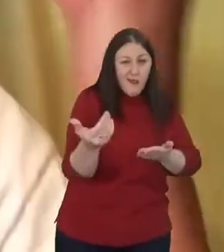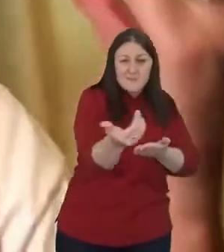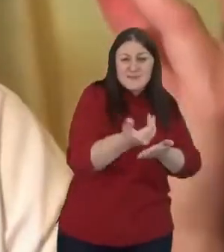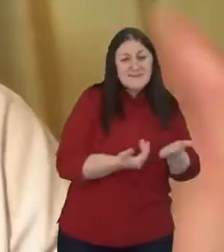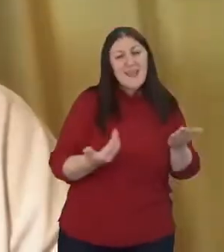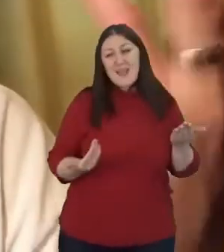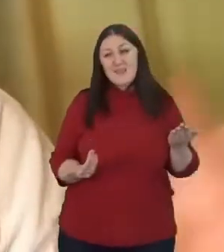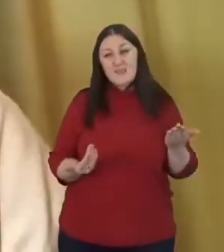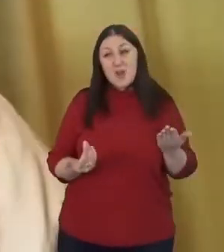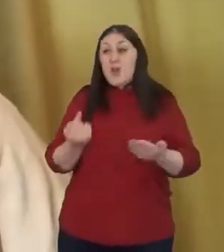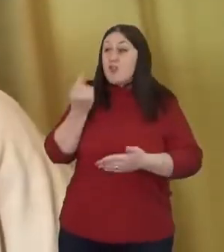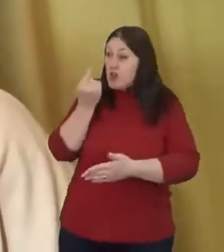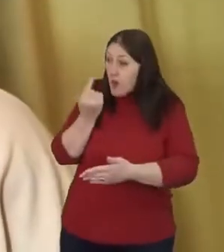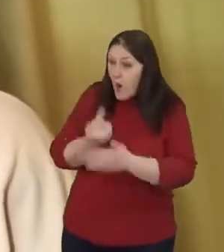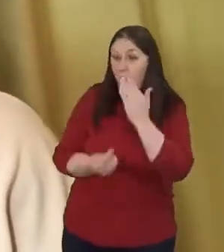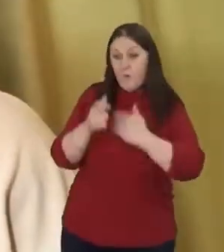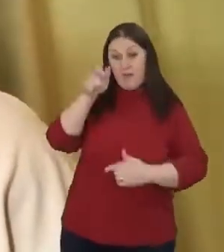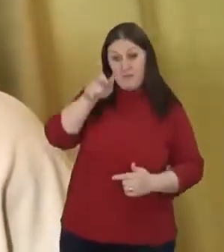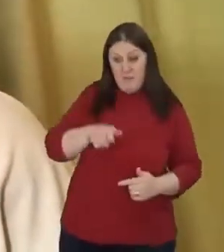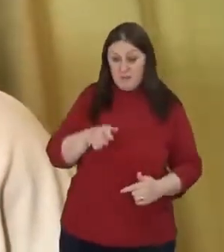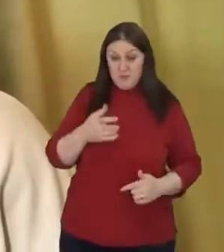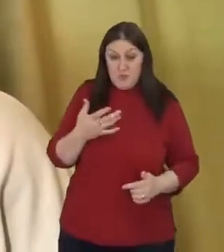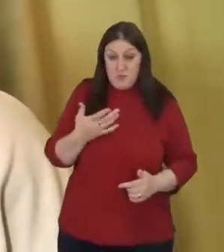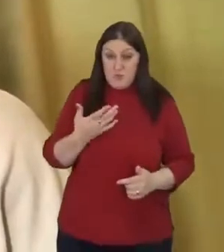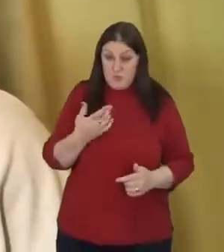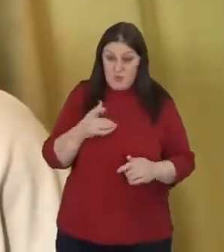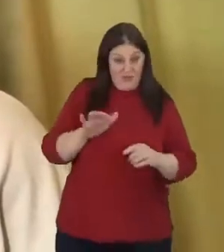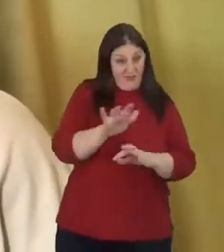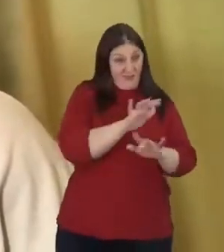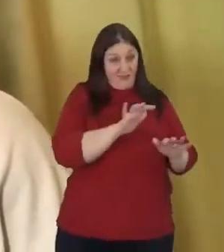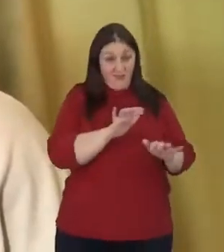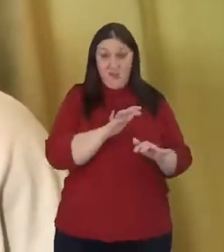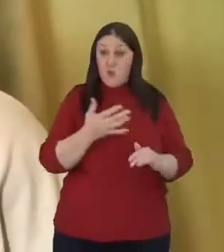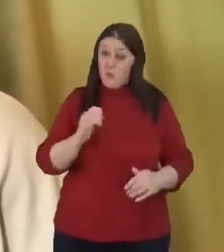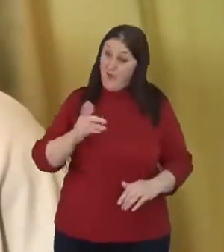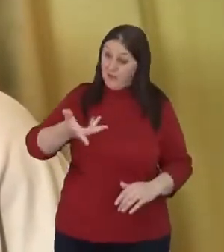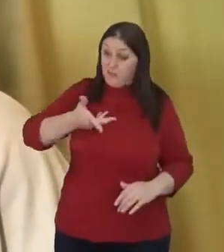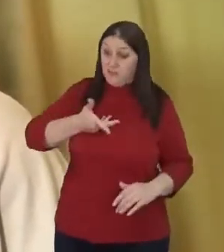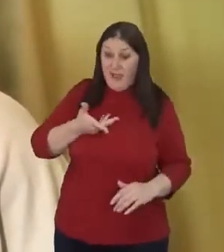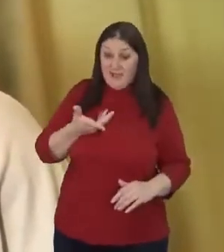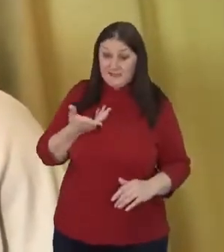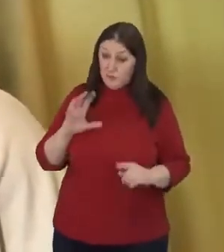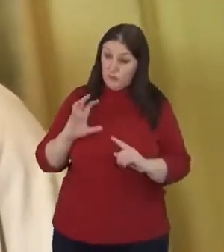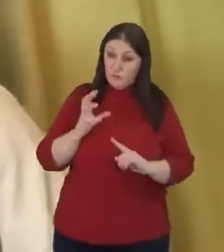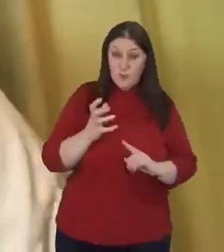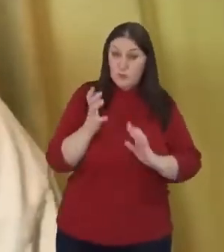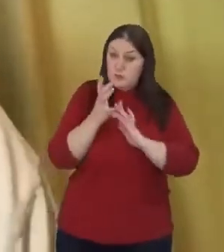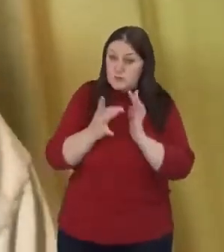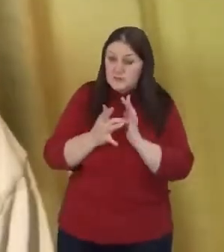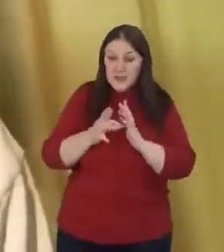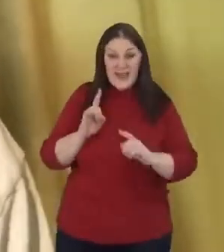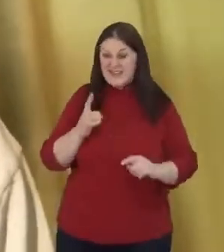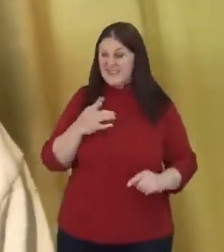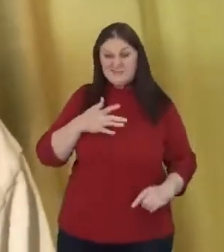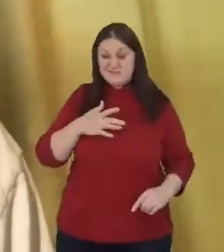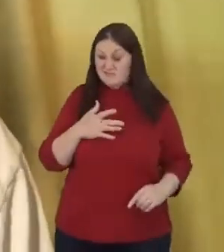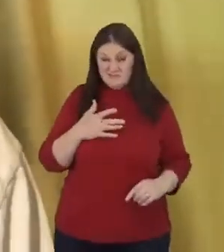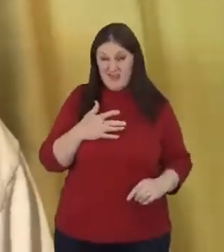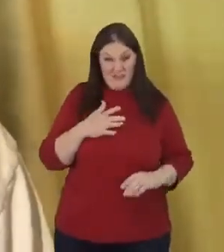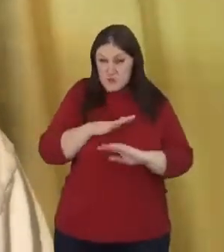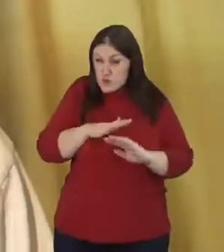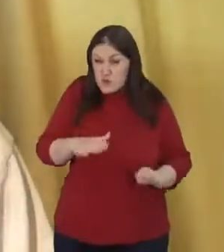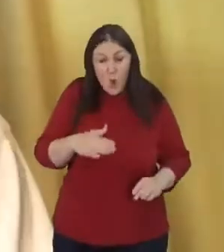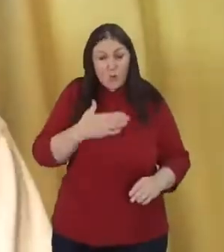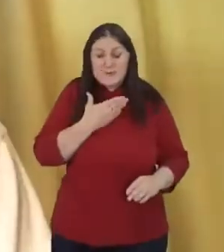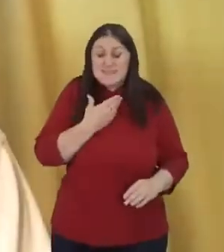who had any right to throw a stone has absolutely no desire. And you can see that the closer we